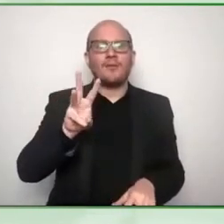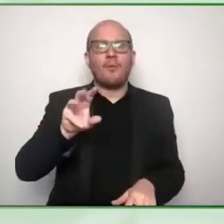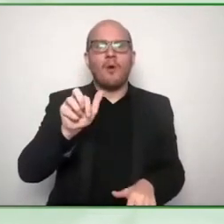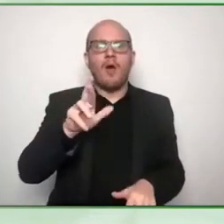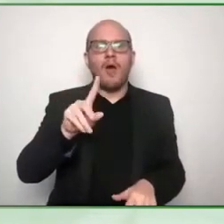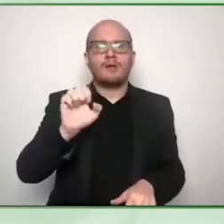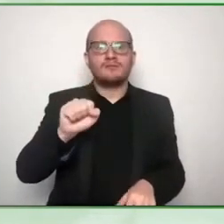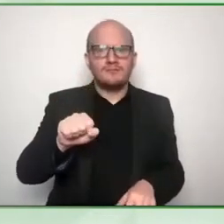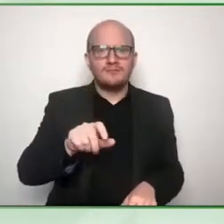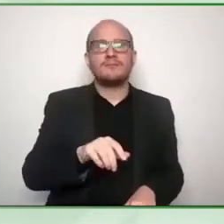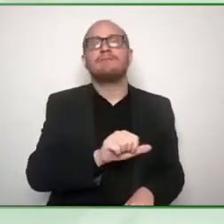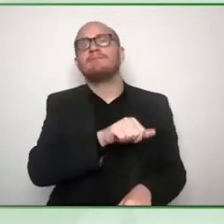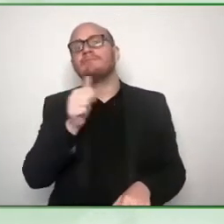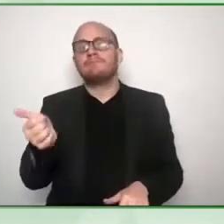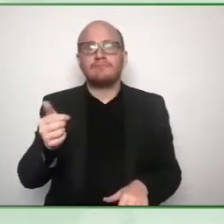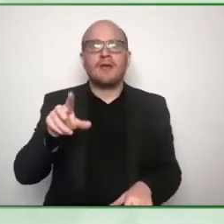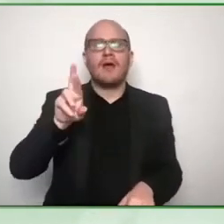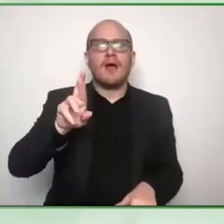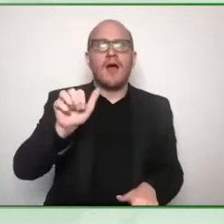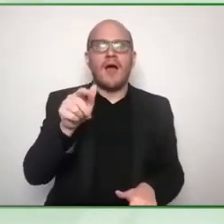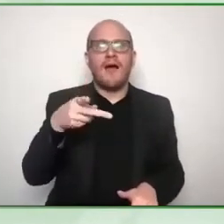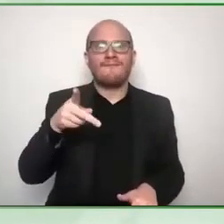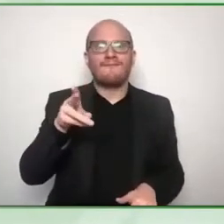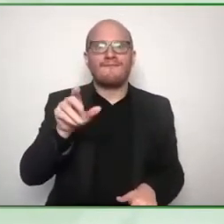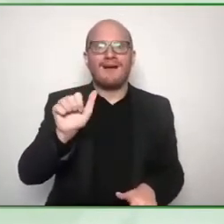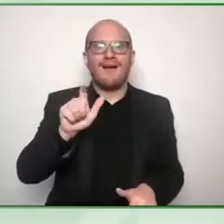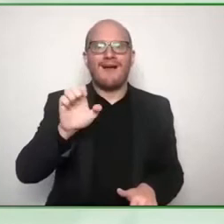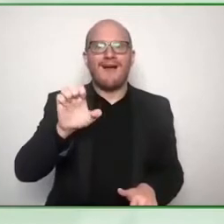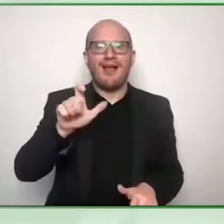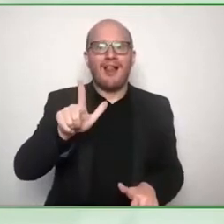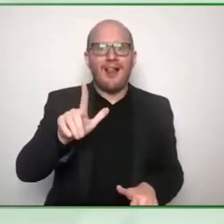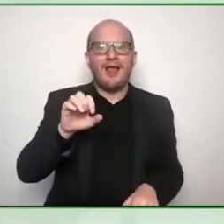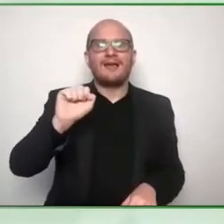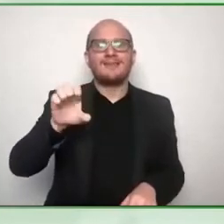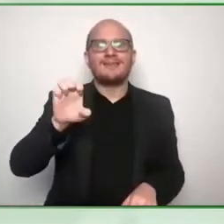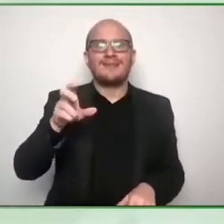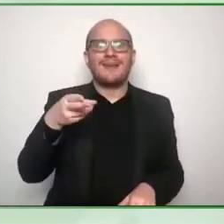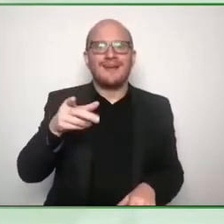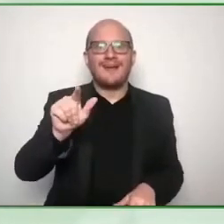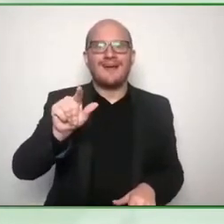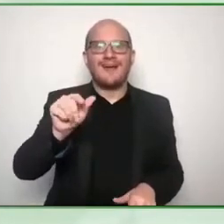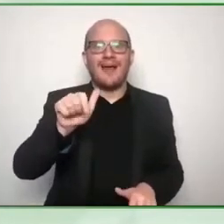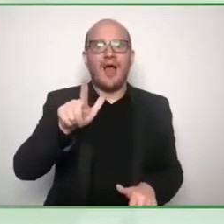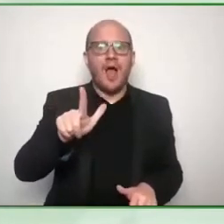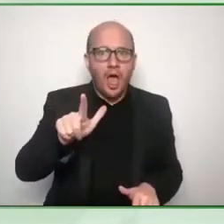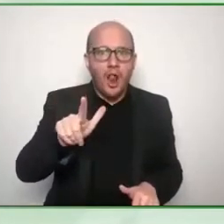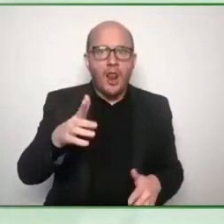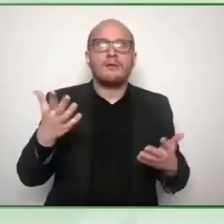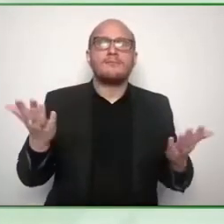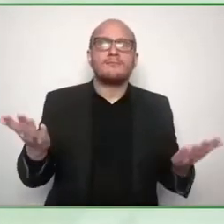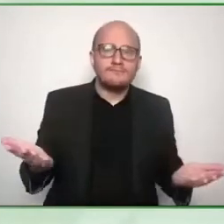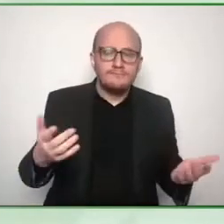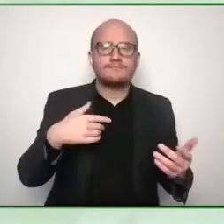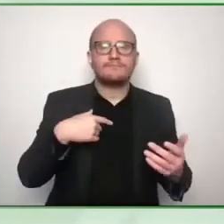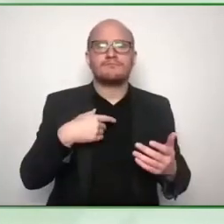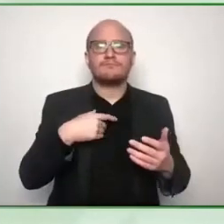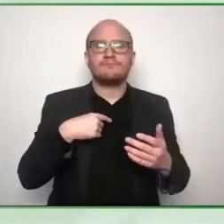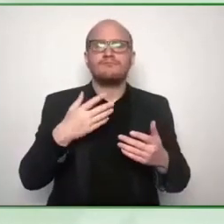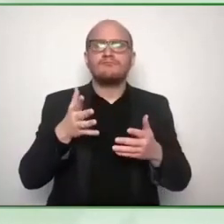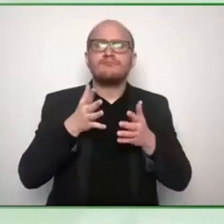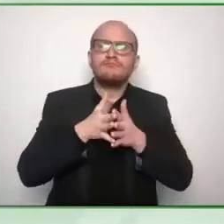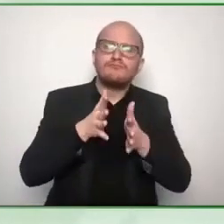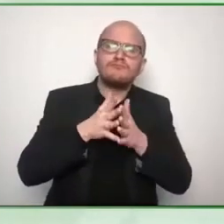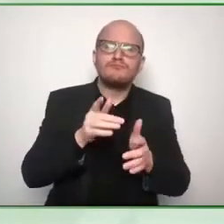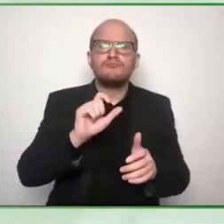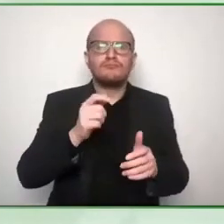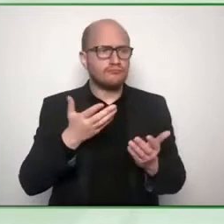take the time to first of all describe myself for those of you who can perhaps hear me but not see me